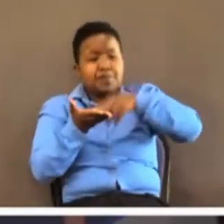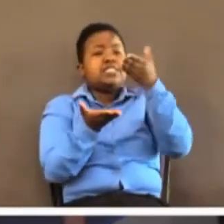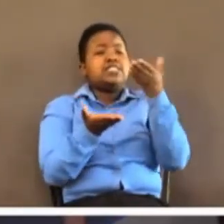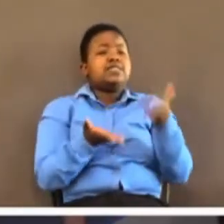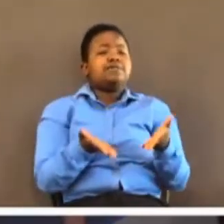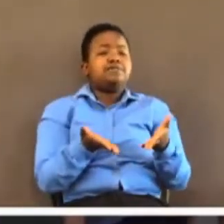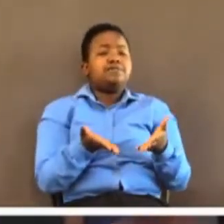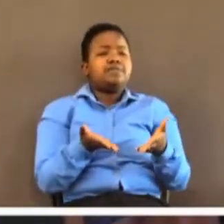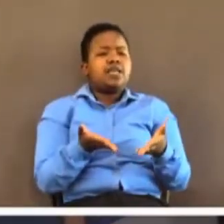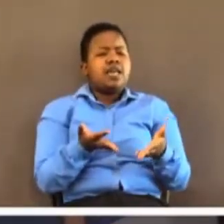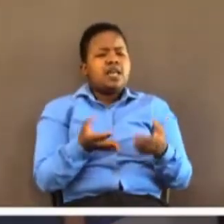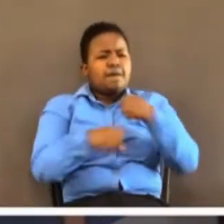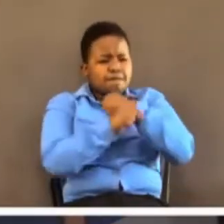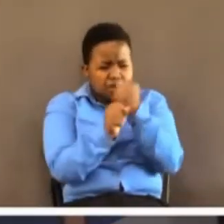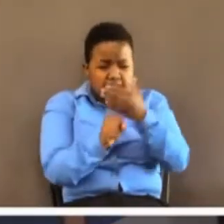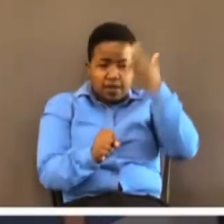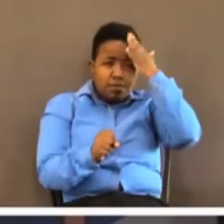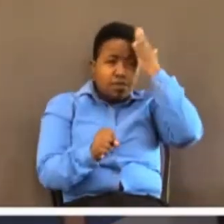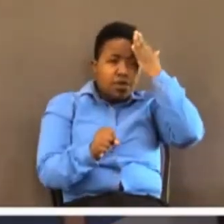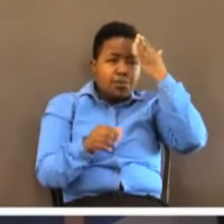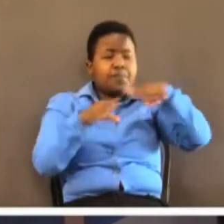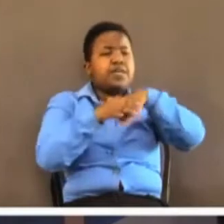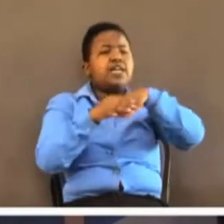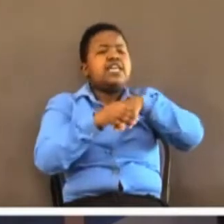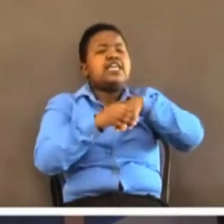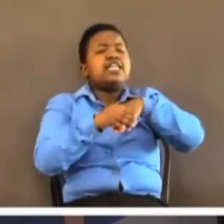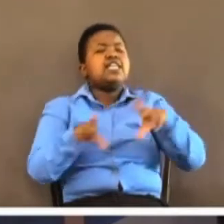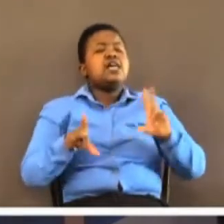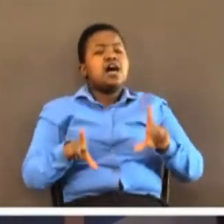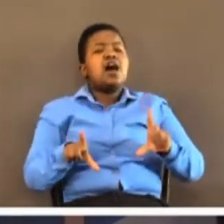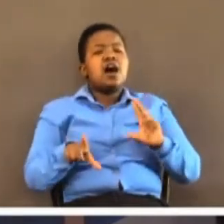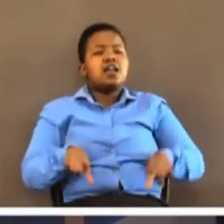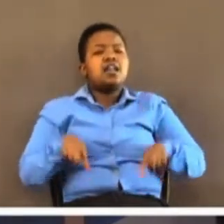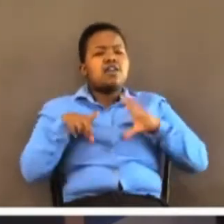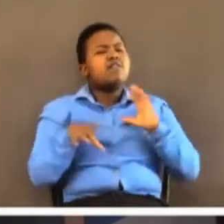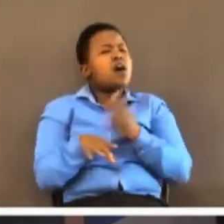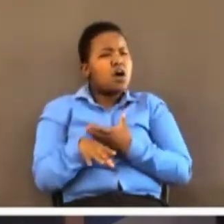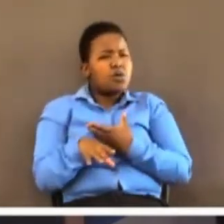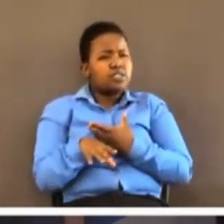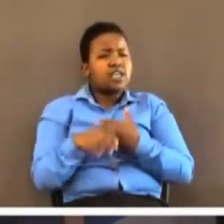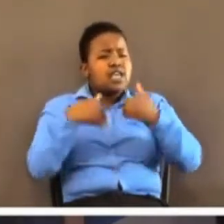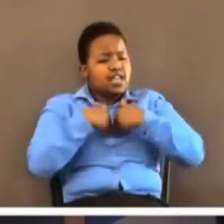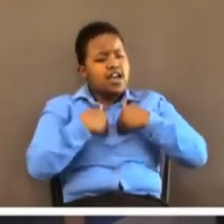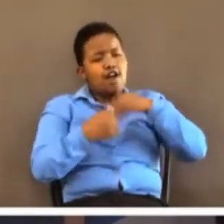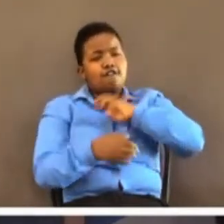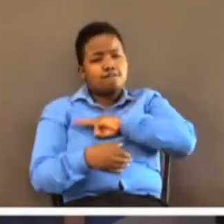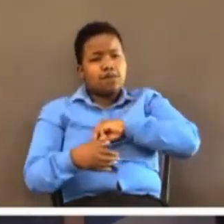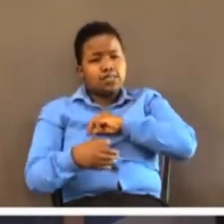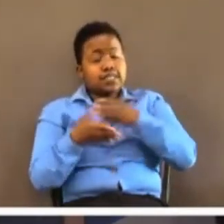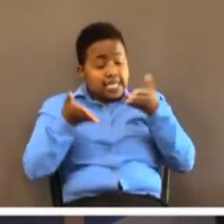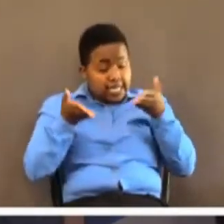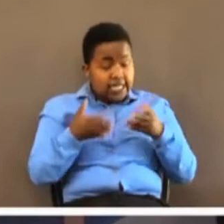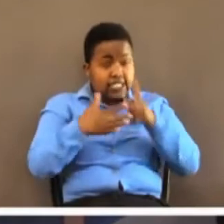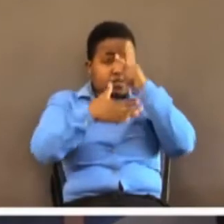known to us and in your wrath remember mercy. So, this is the prophet in a